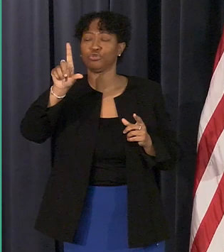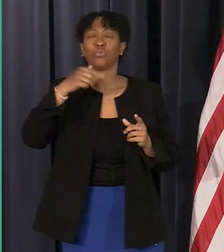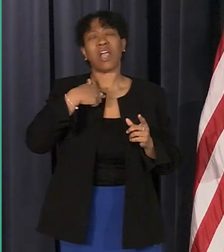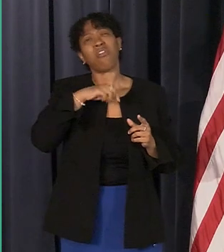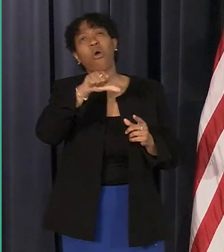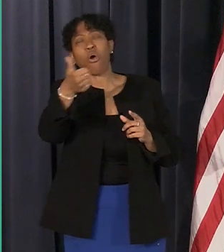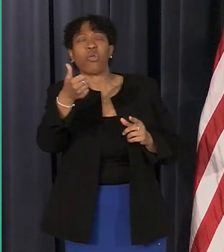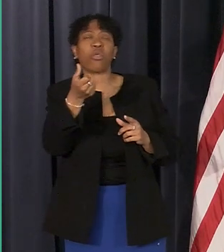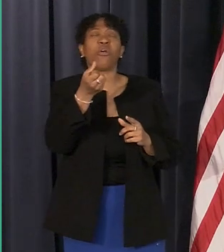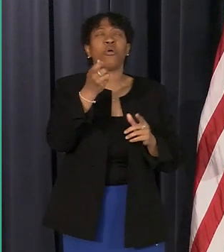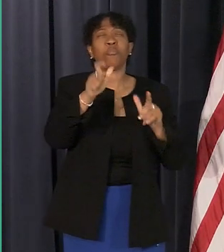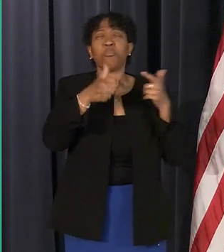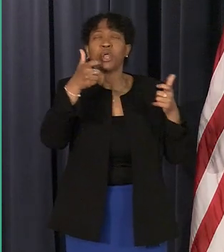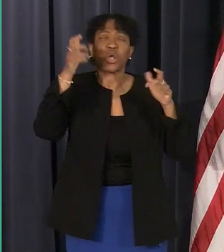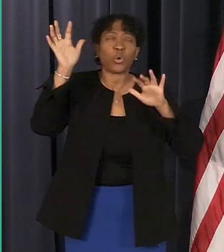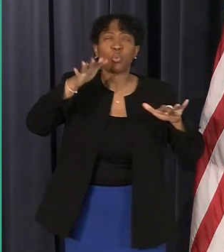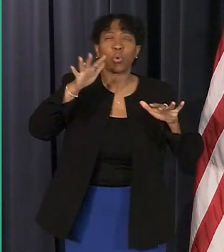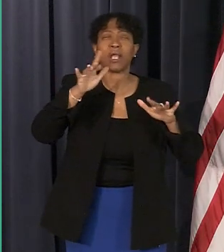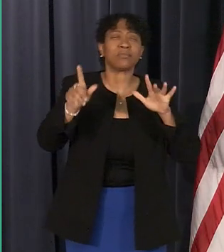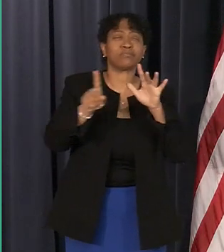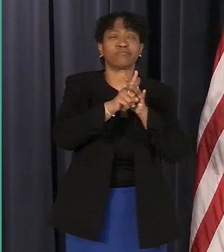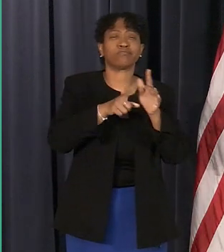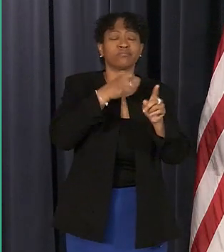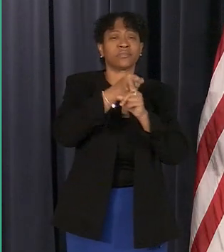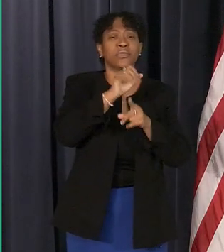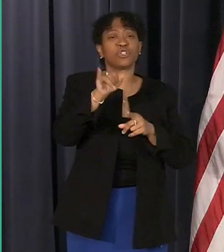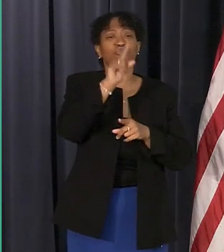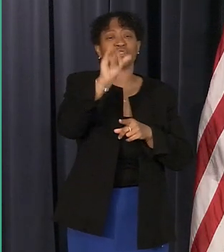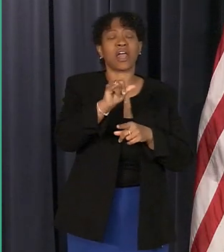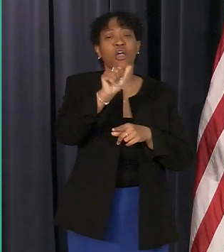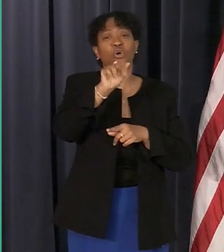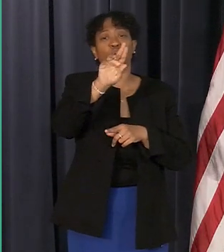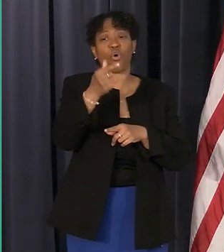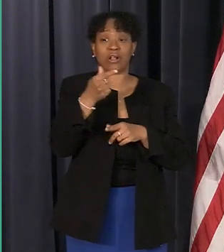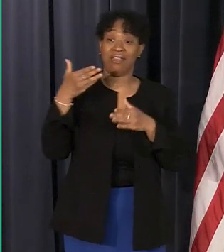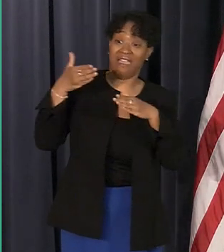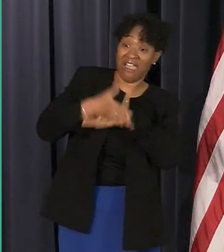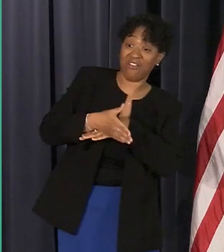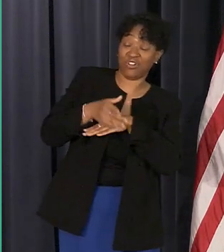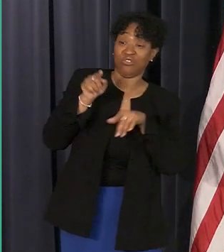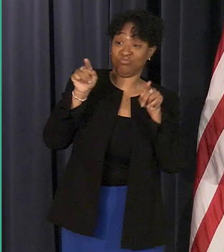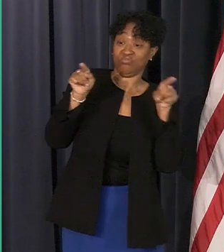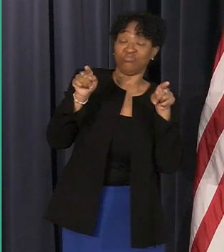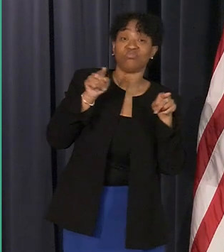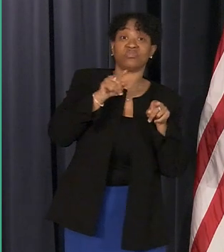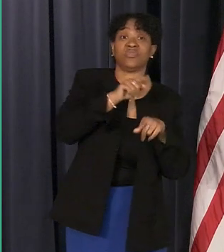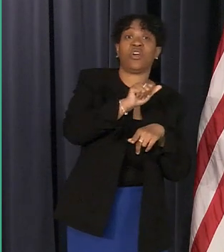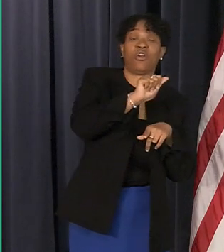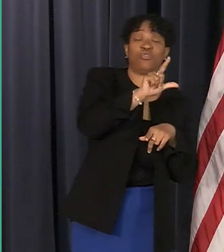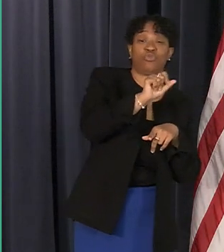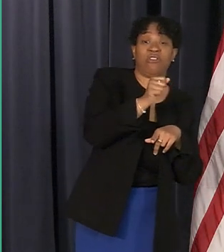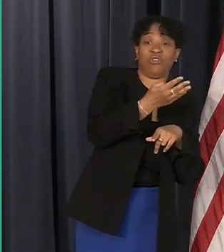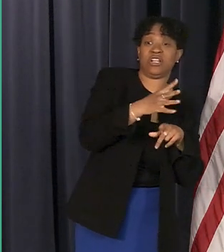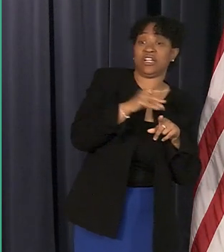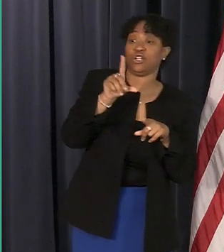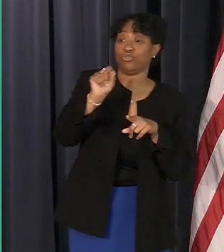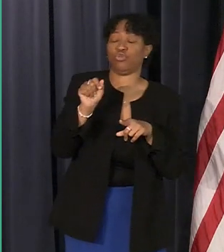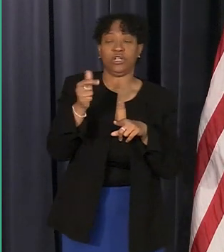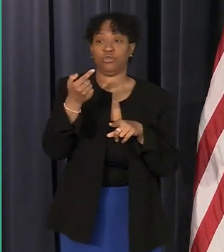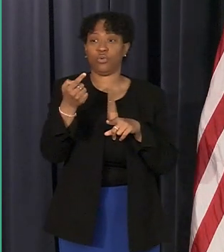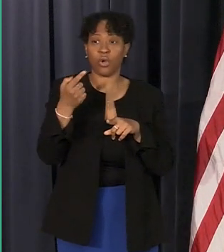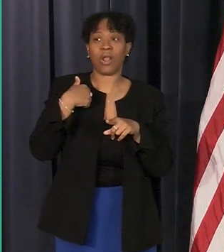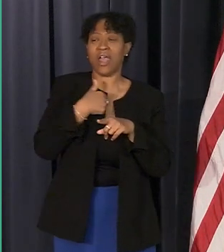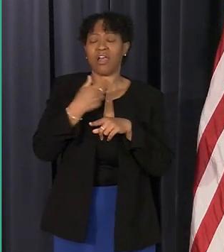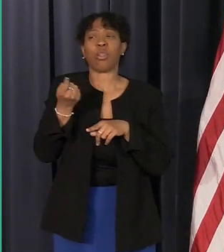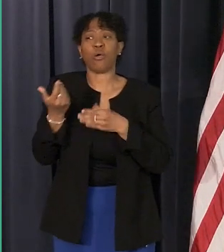couple other major rain events uh in july and august even after the worst of them uh we are assuming